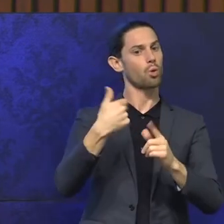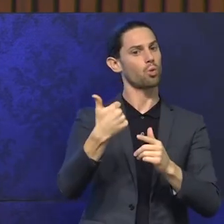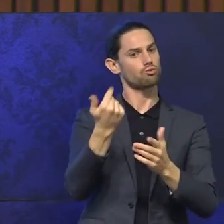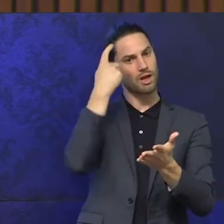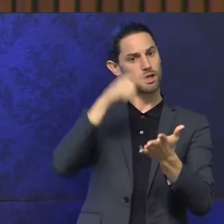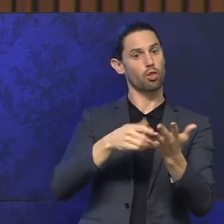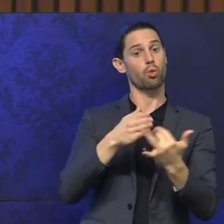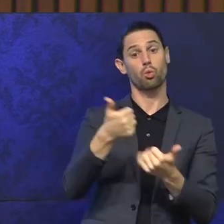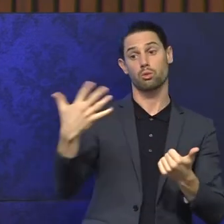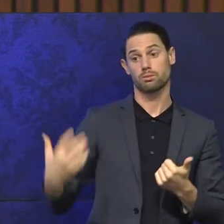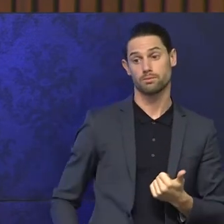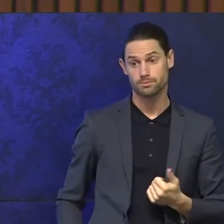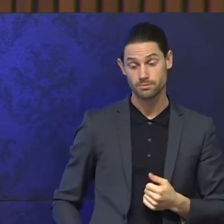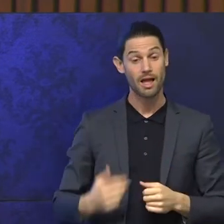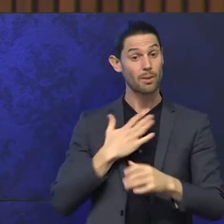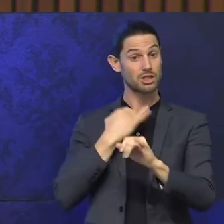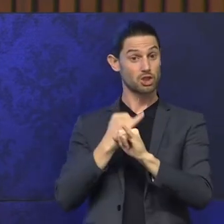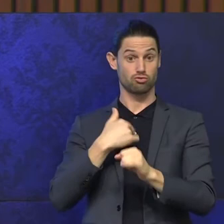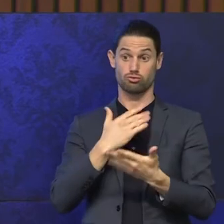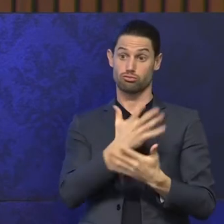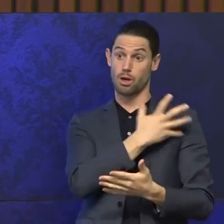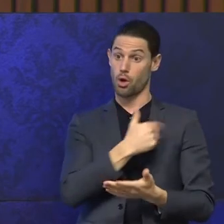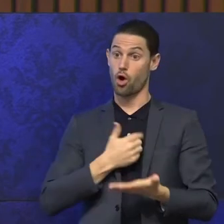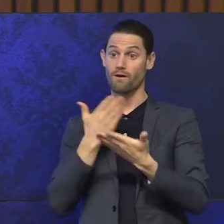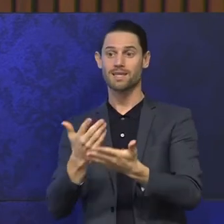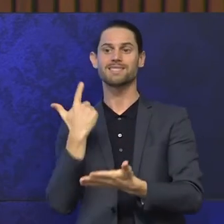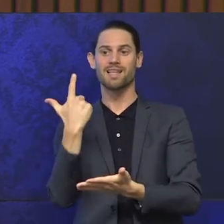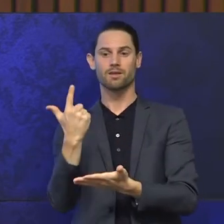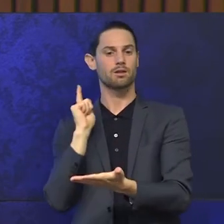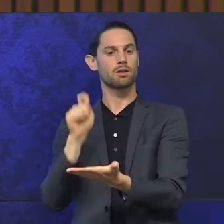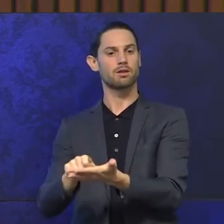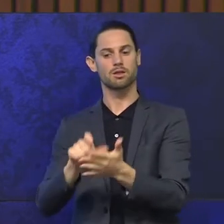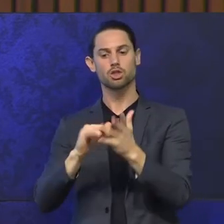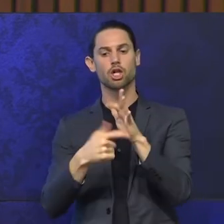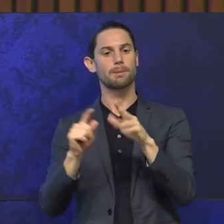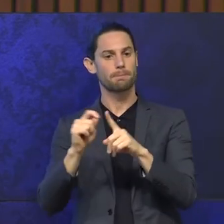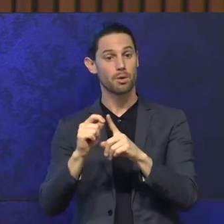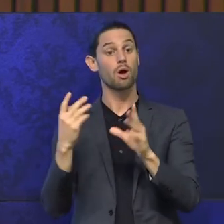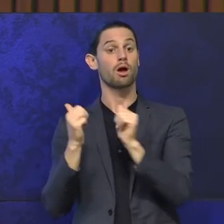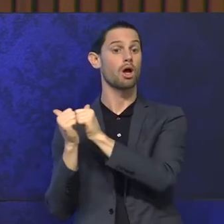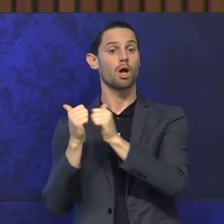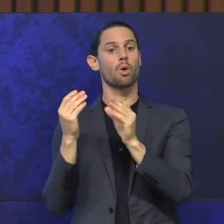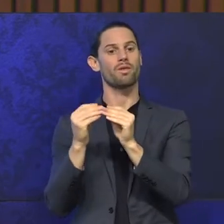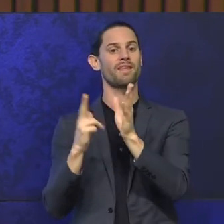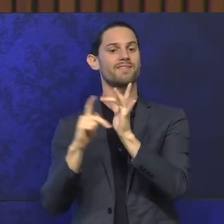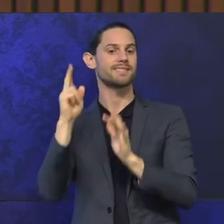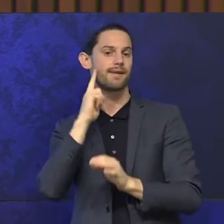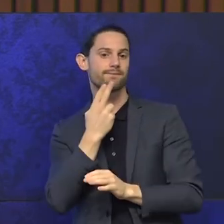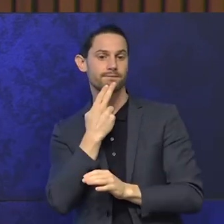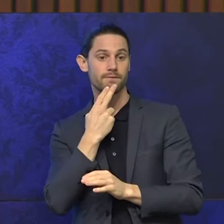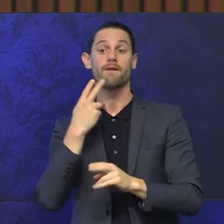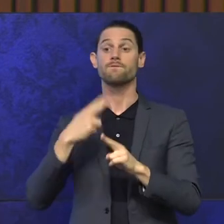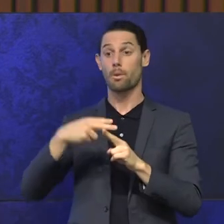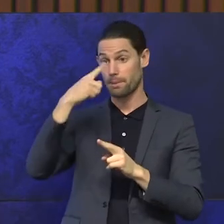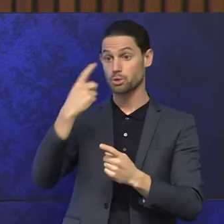at the institute this year, which I'm really proud of, we've offered seven scholarships with VicDev to do deaf people to come and do our